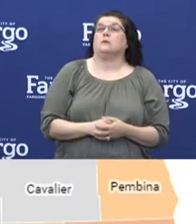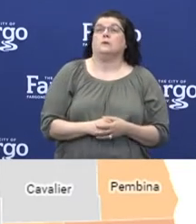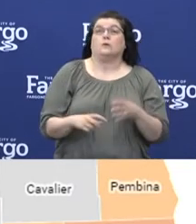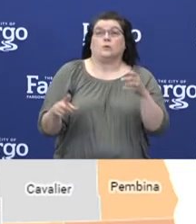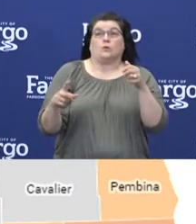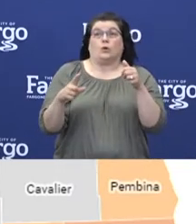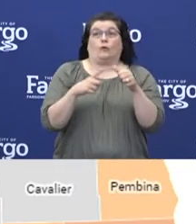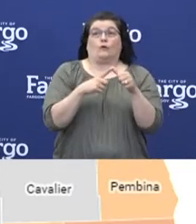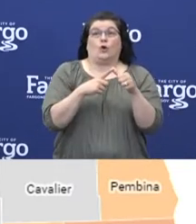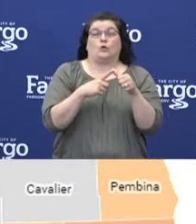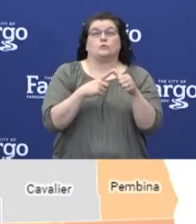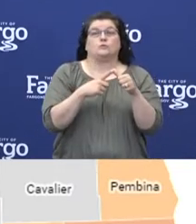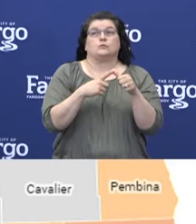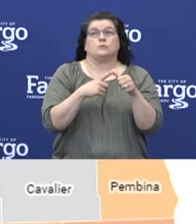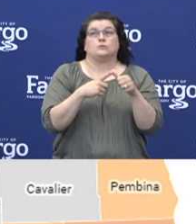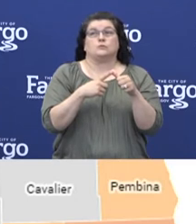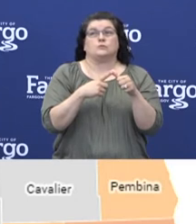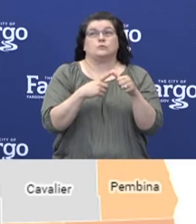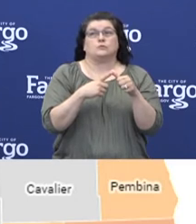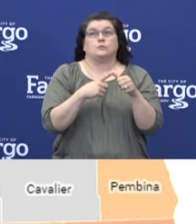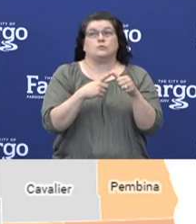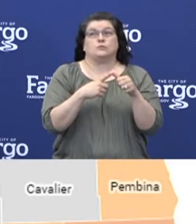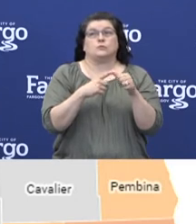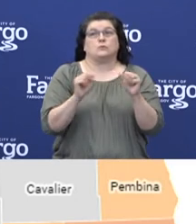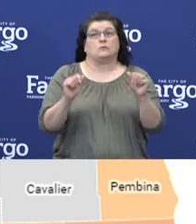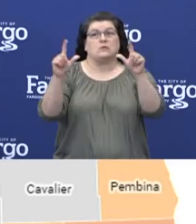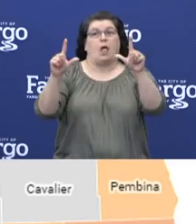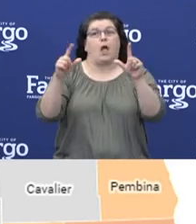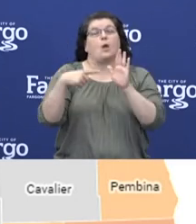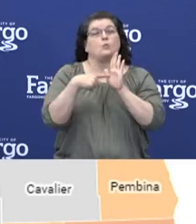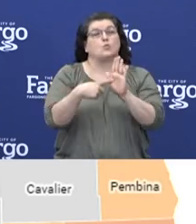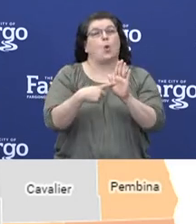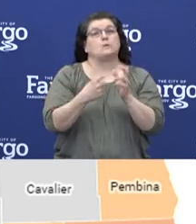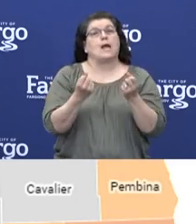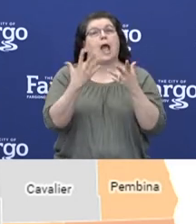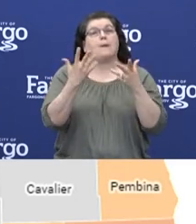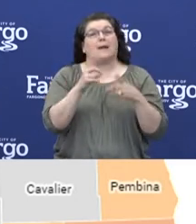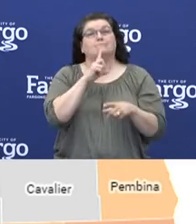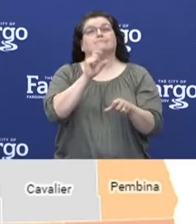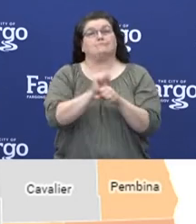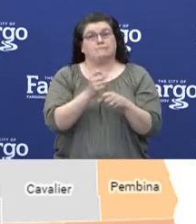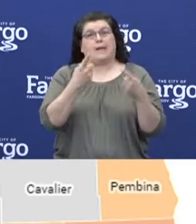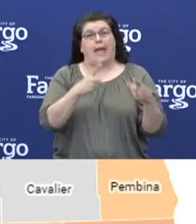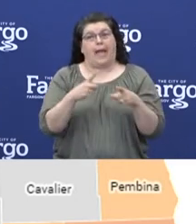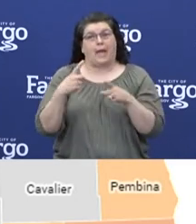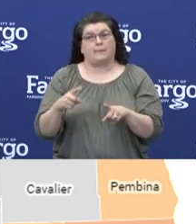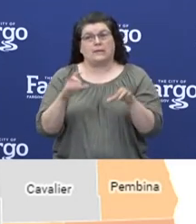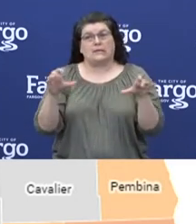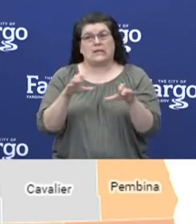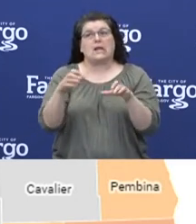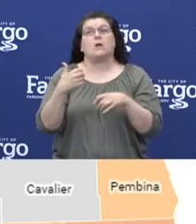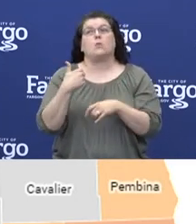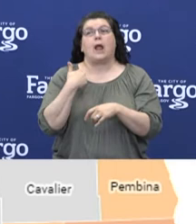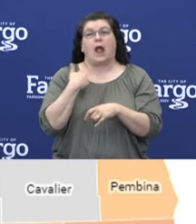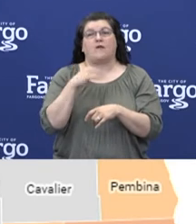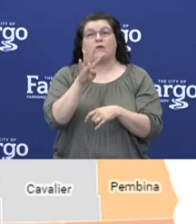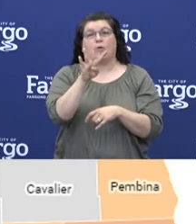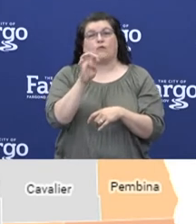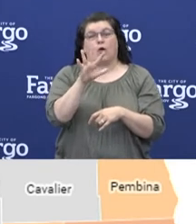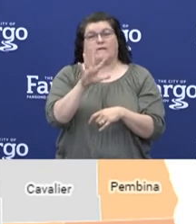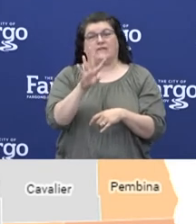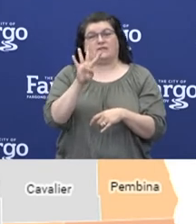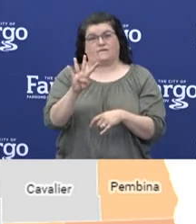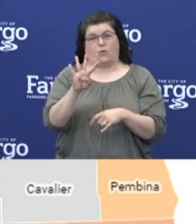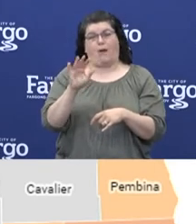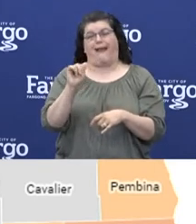slide here shows that when we look at active cases in North Dakota, we're sitting at 454 active